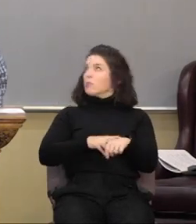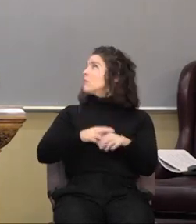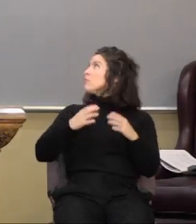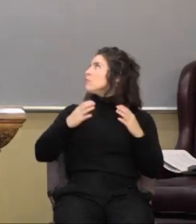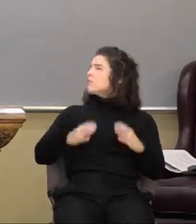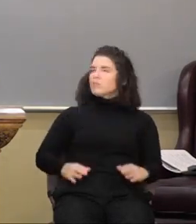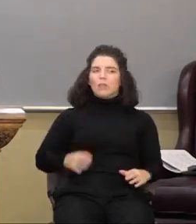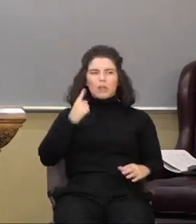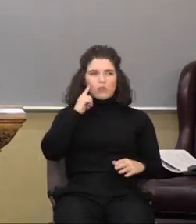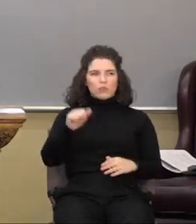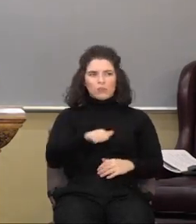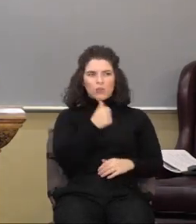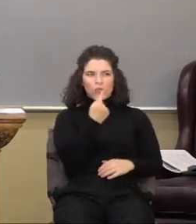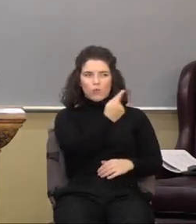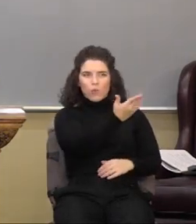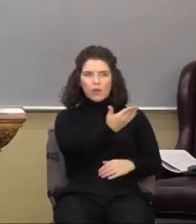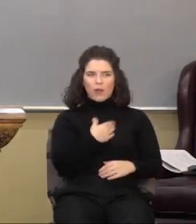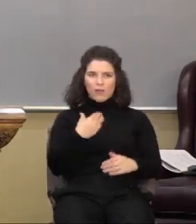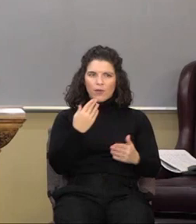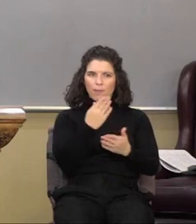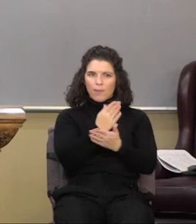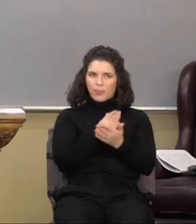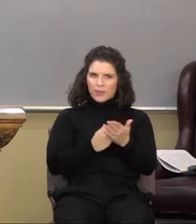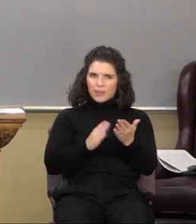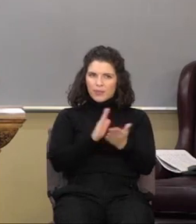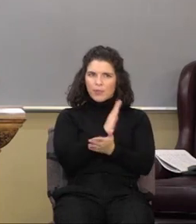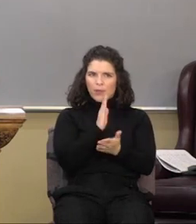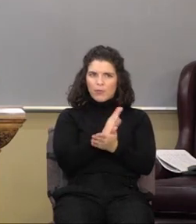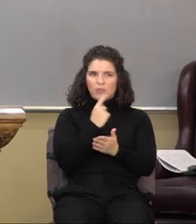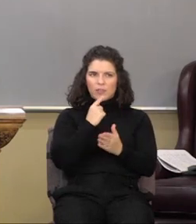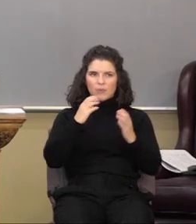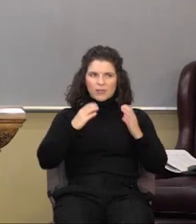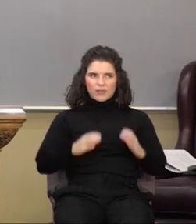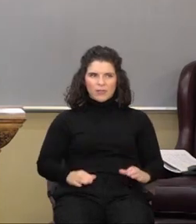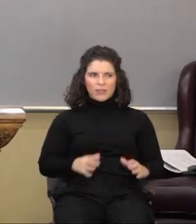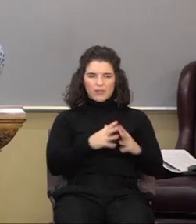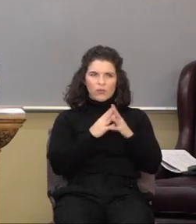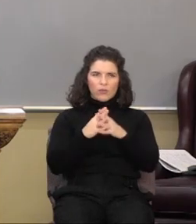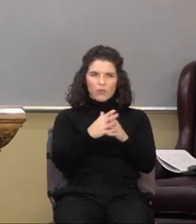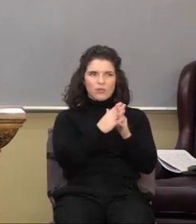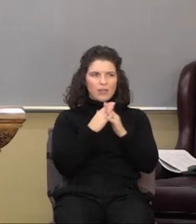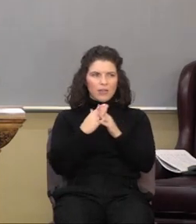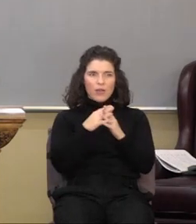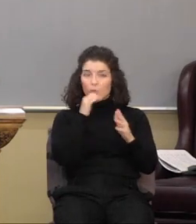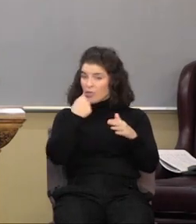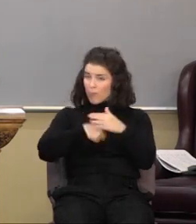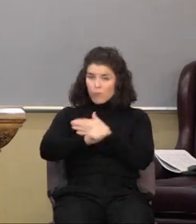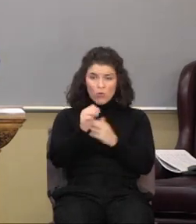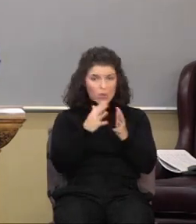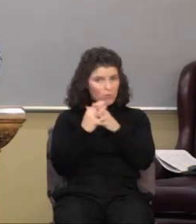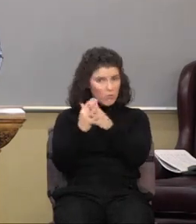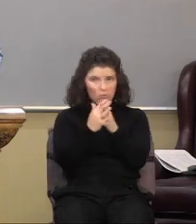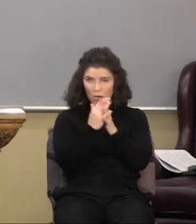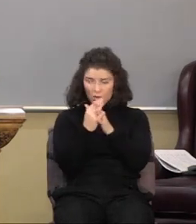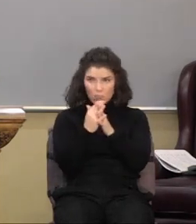another naturalized. I got a piece of paper that says I'm a citizen of United States of America. Okay? I wasn't born in America.